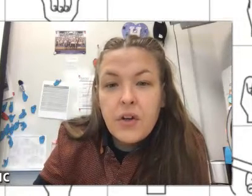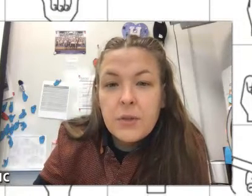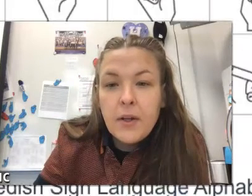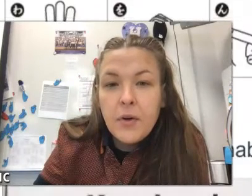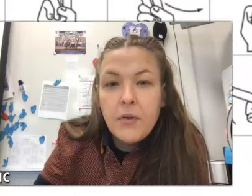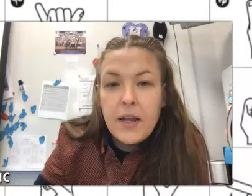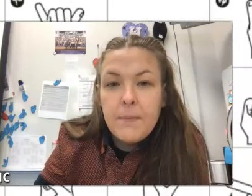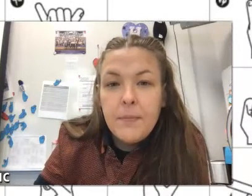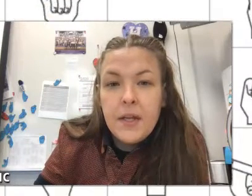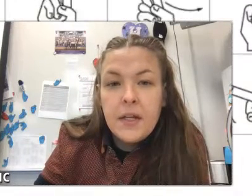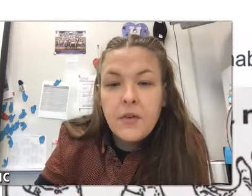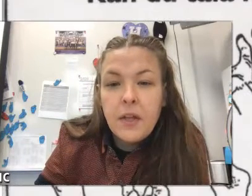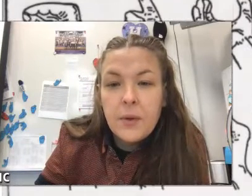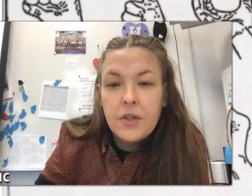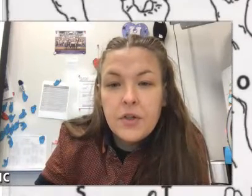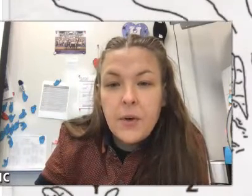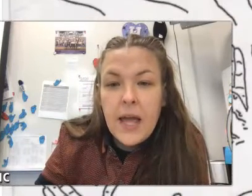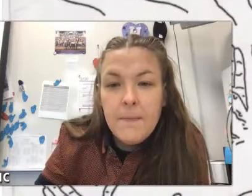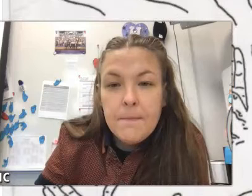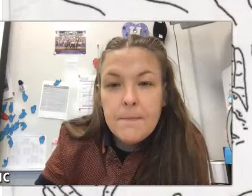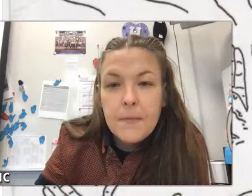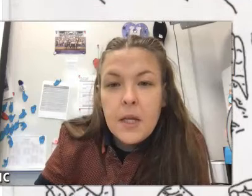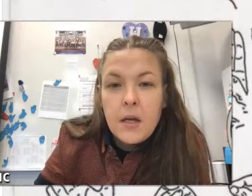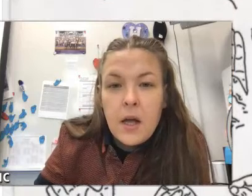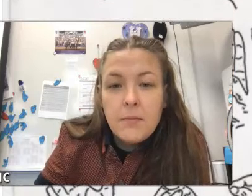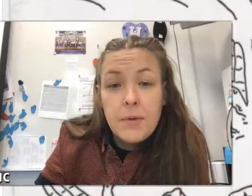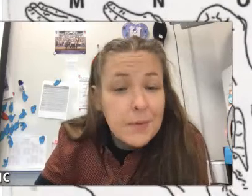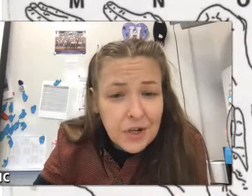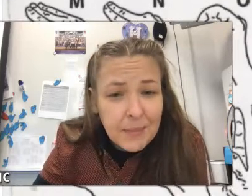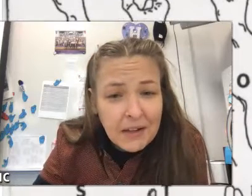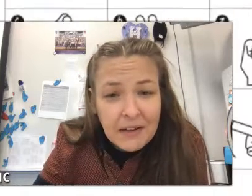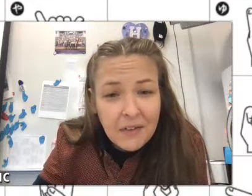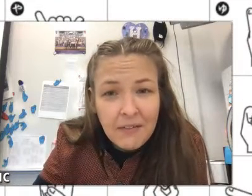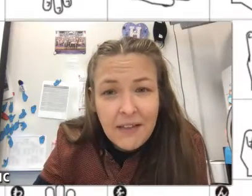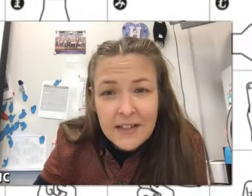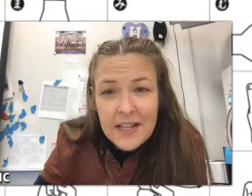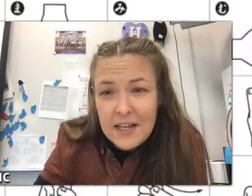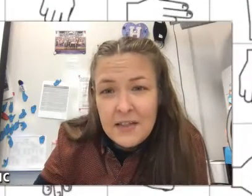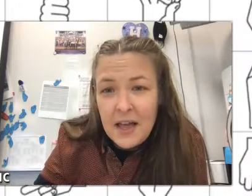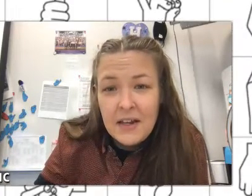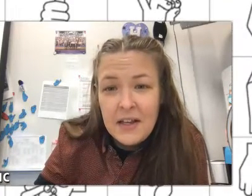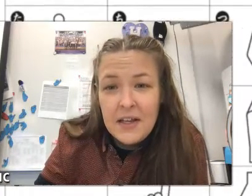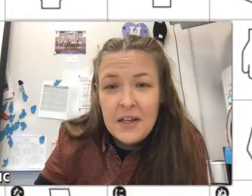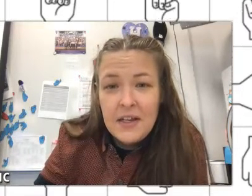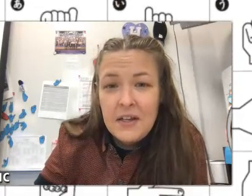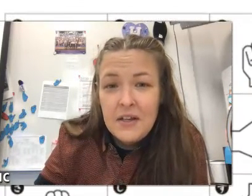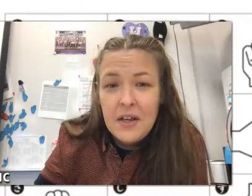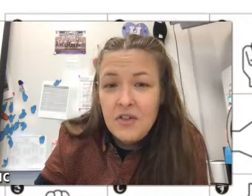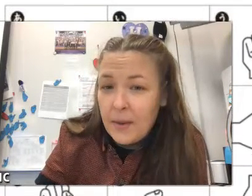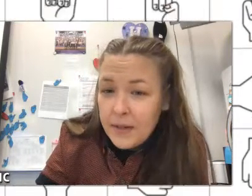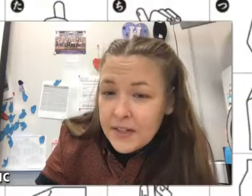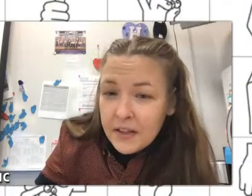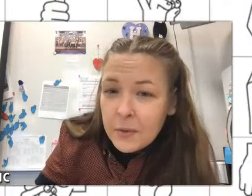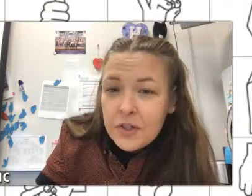fingerspell your own name in another language. Okay. Be mature about it. Okay. I see that in